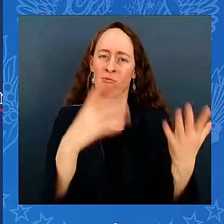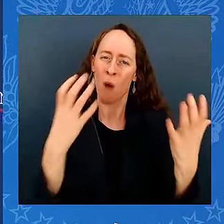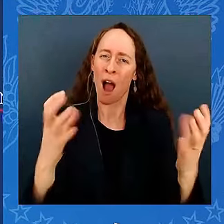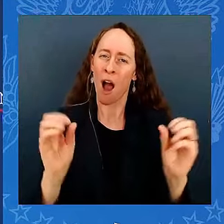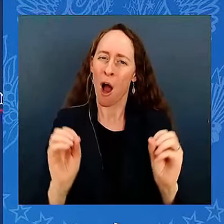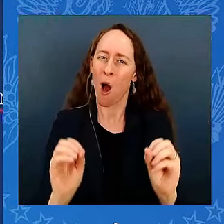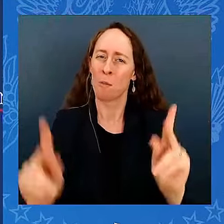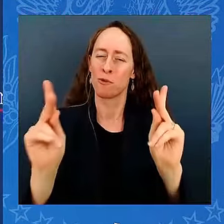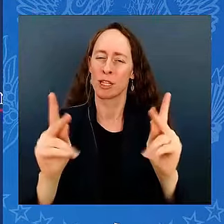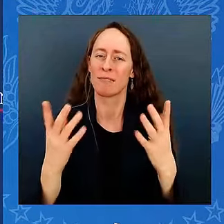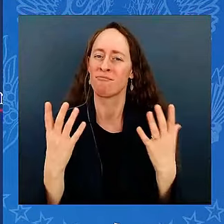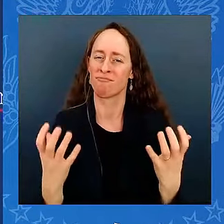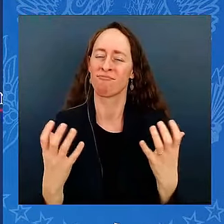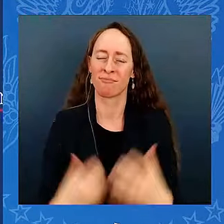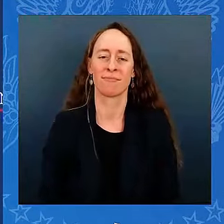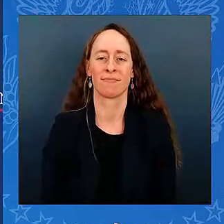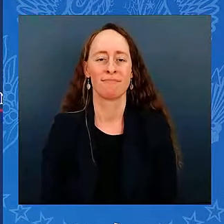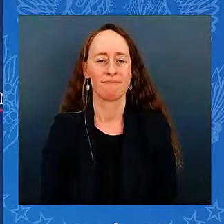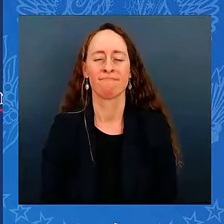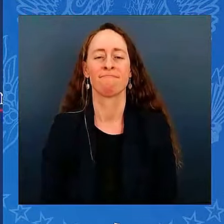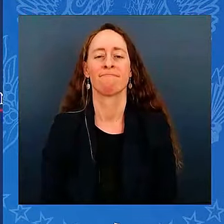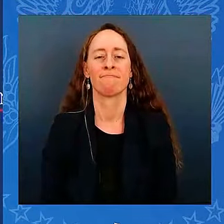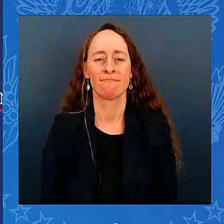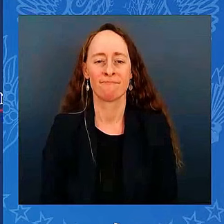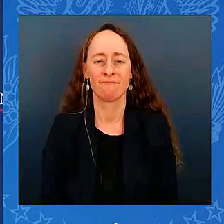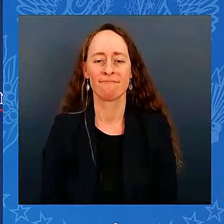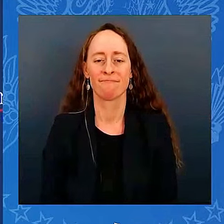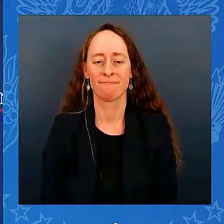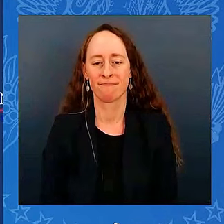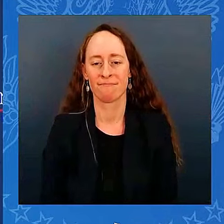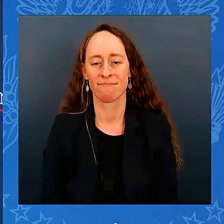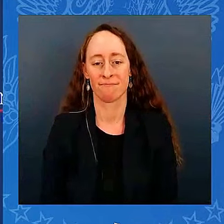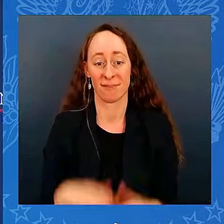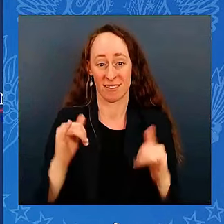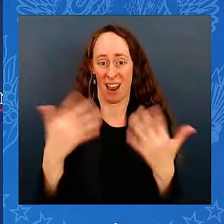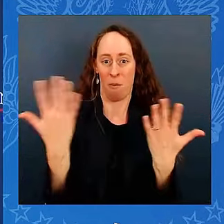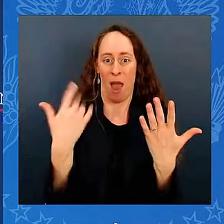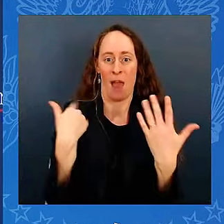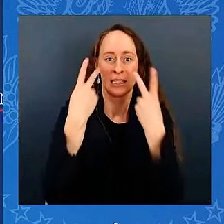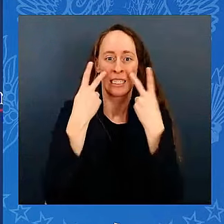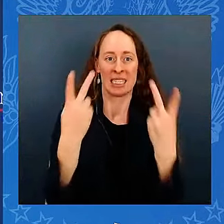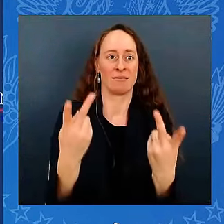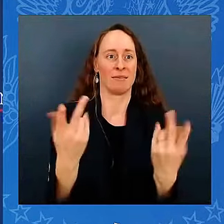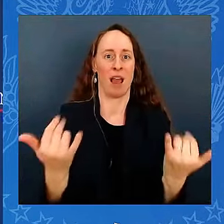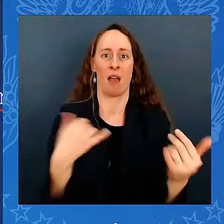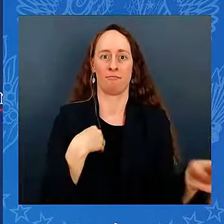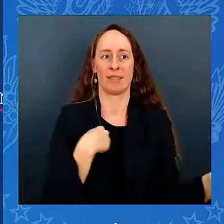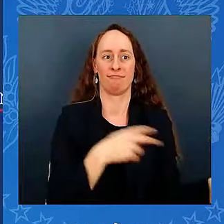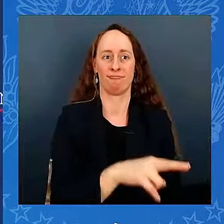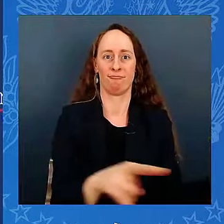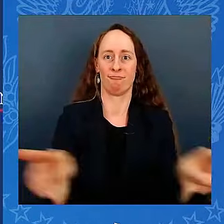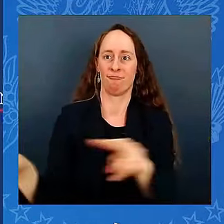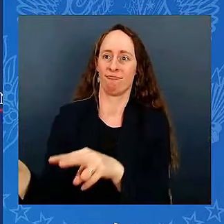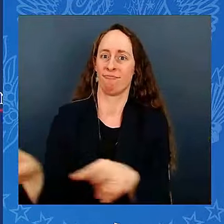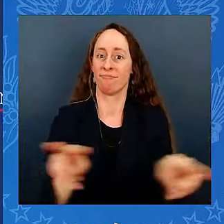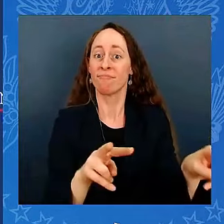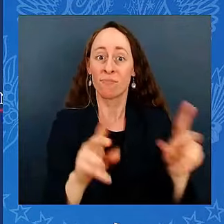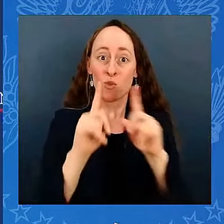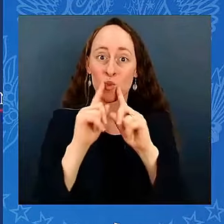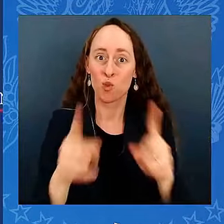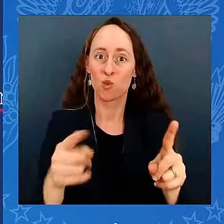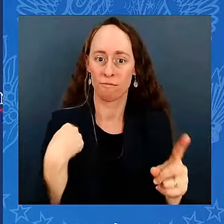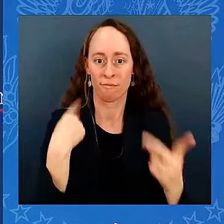That's what I see in this room. Incredible. I really mean this. And I'm not trying to be solicitous. Incredible. Incredible business leaders, innovators,